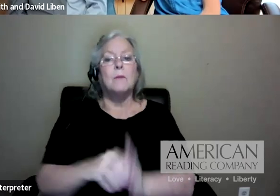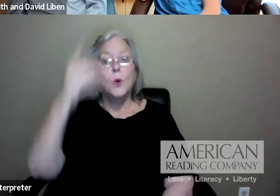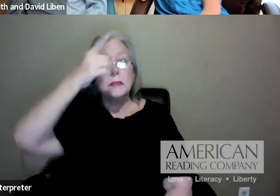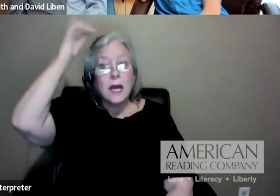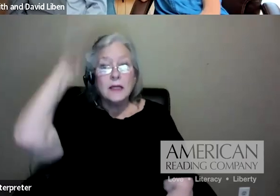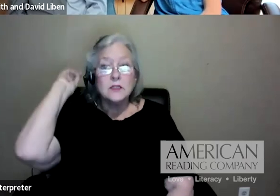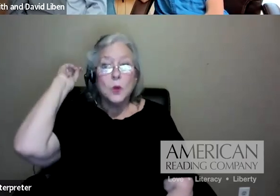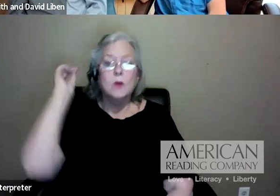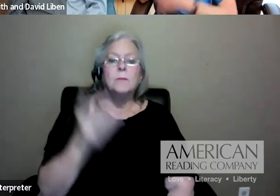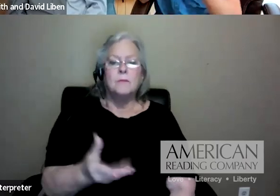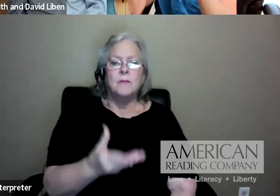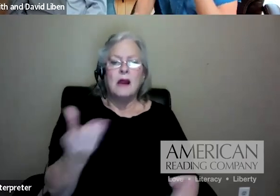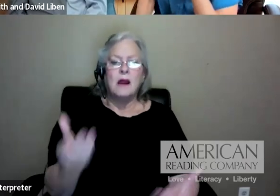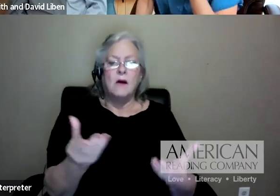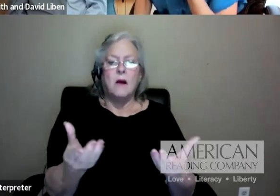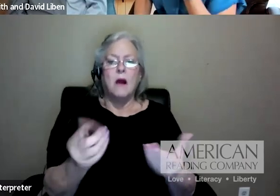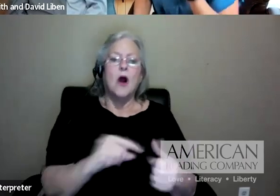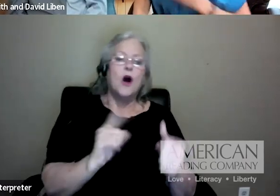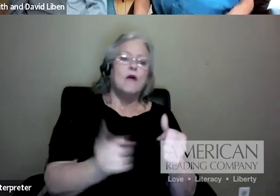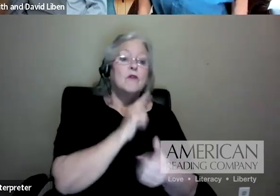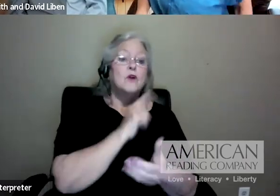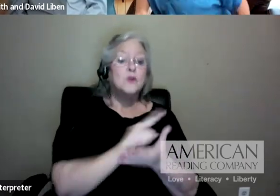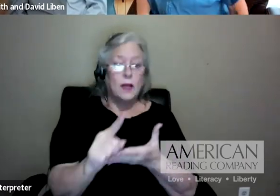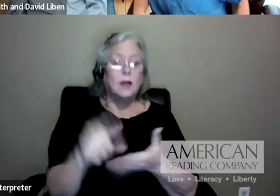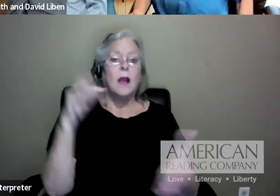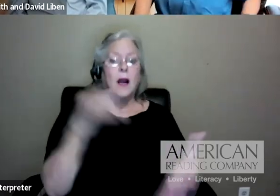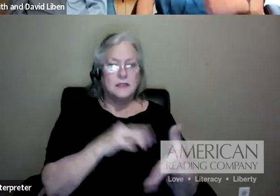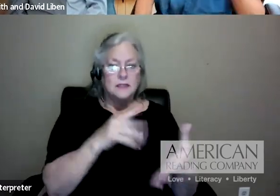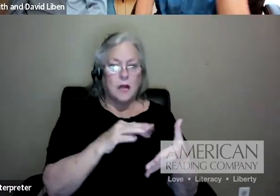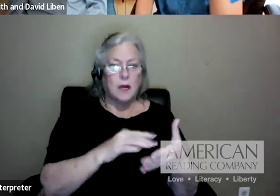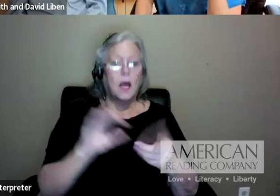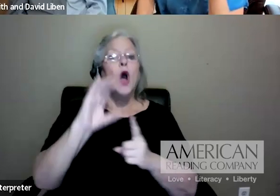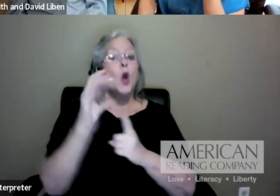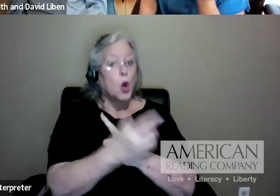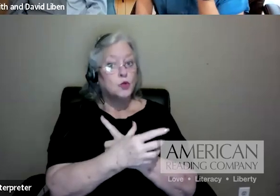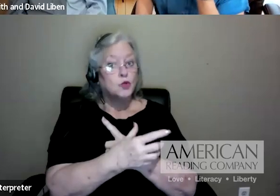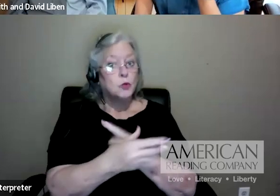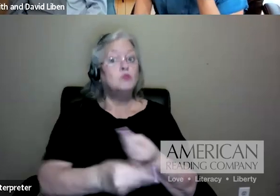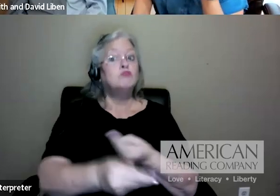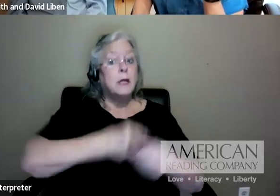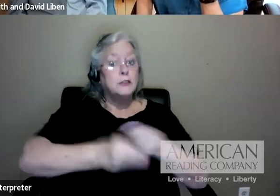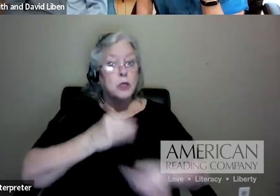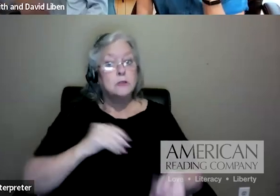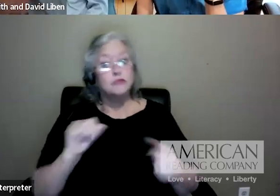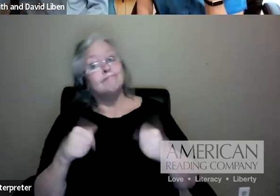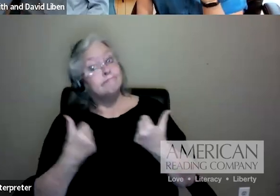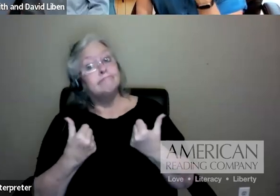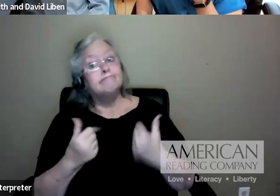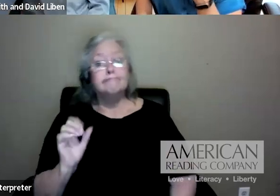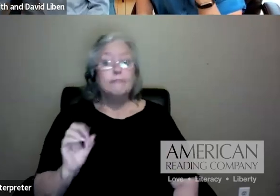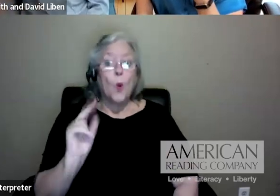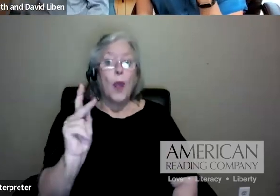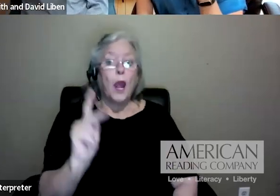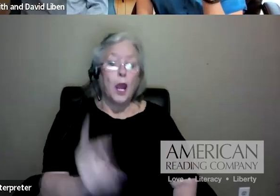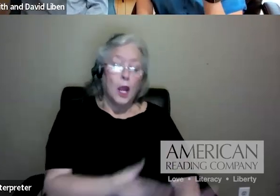here to there. The first week, they study cultural exchange. Okay, that could work, getting from here to there. think